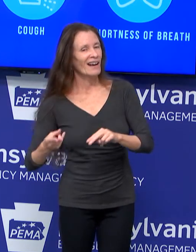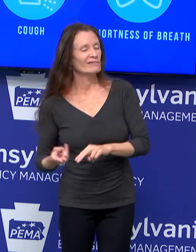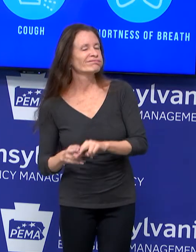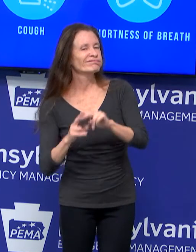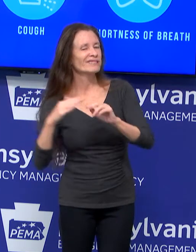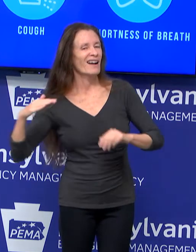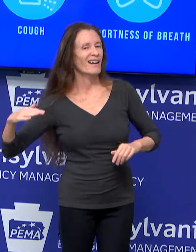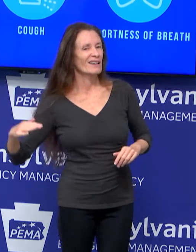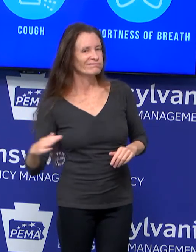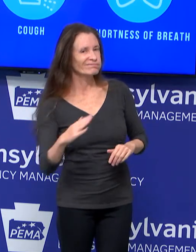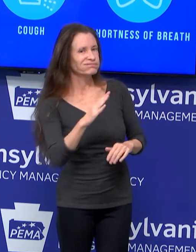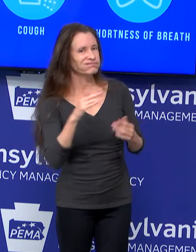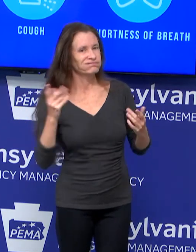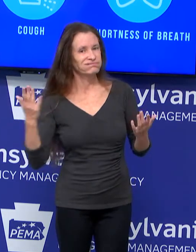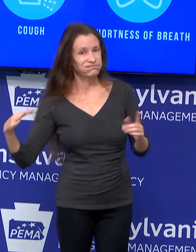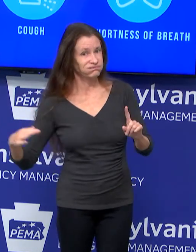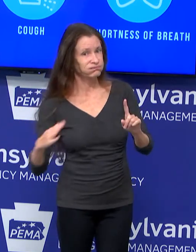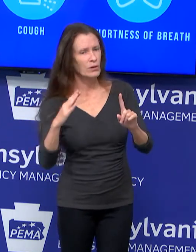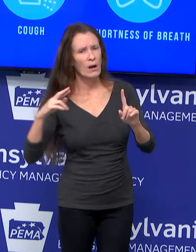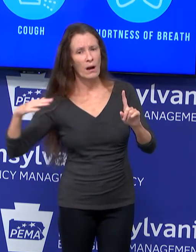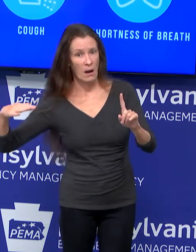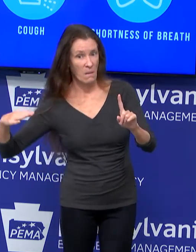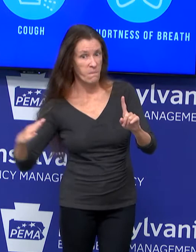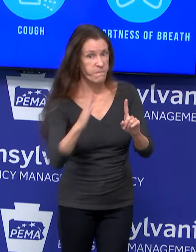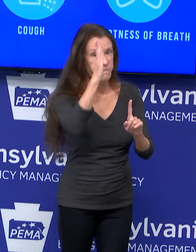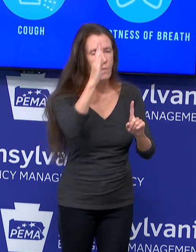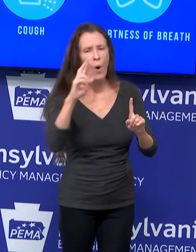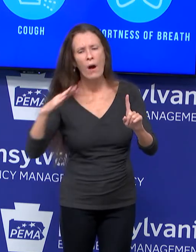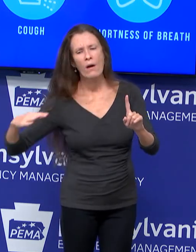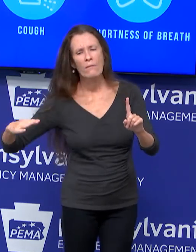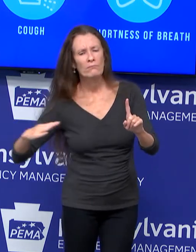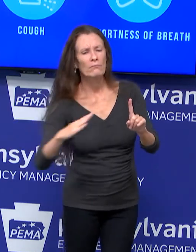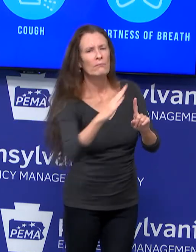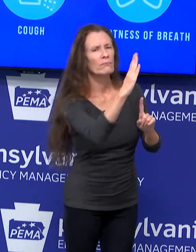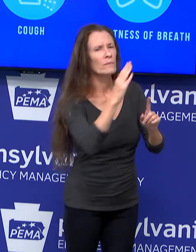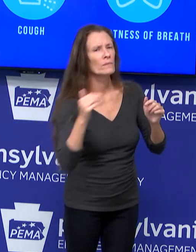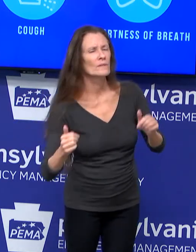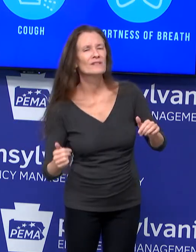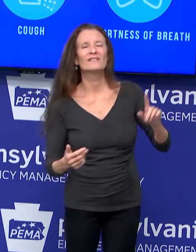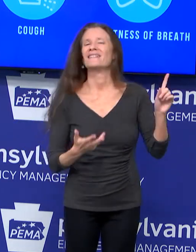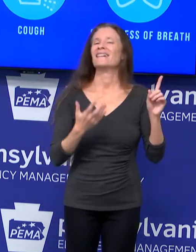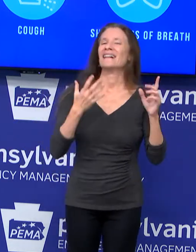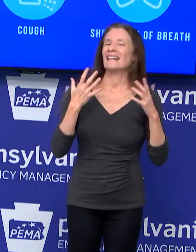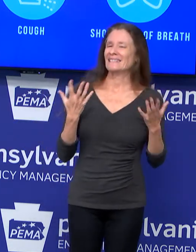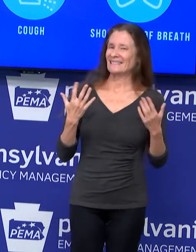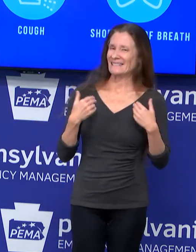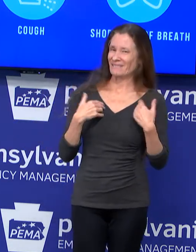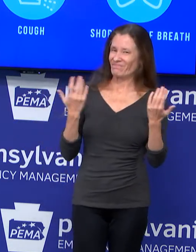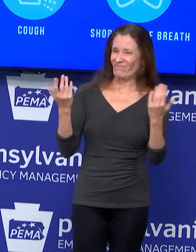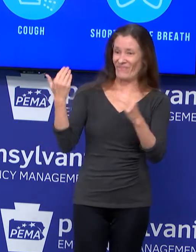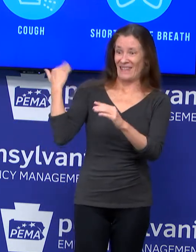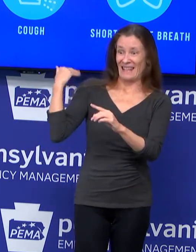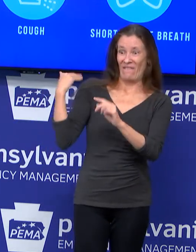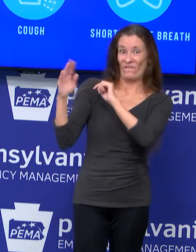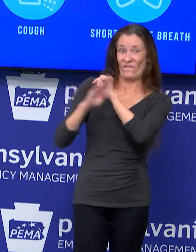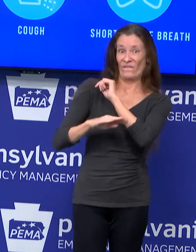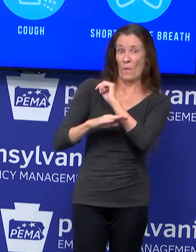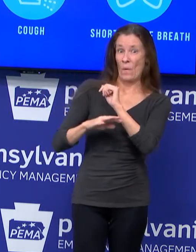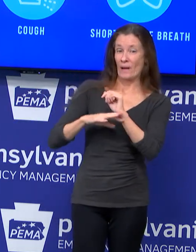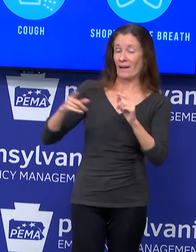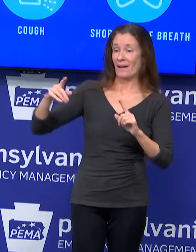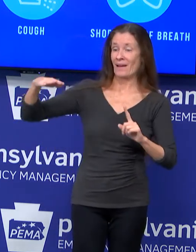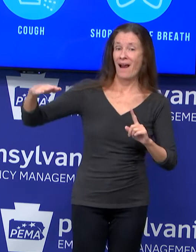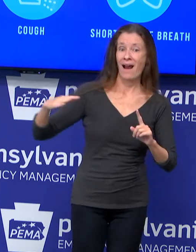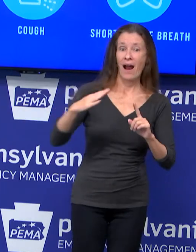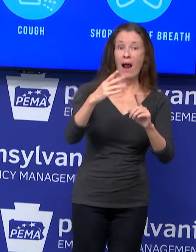peaked with the fall resurgence? So we don't know exactly how long the fall resurgence becomes the winter resurgence and how long that's going to